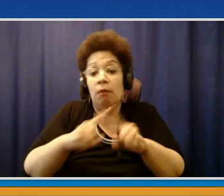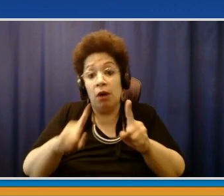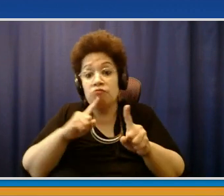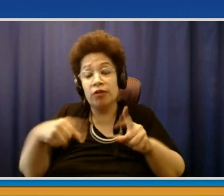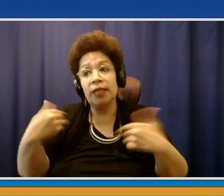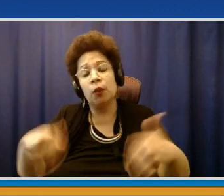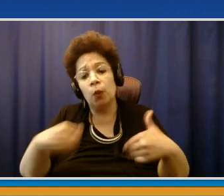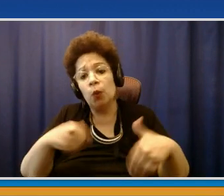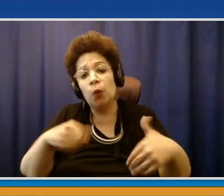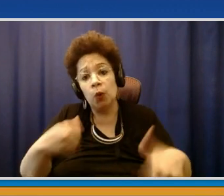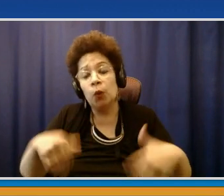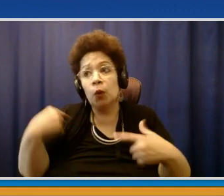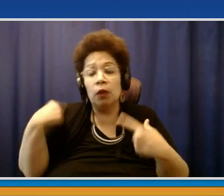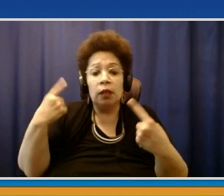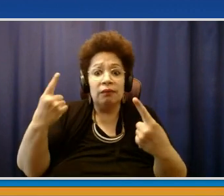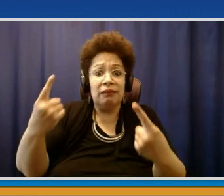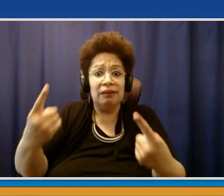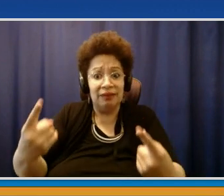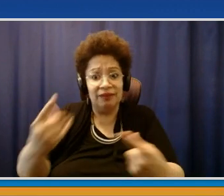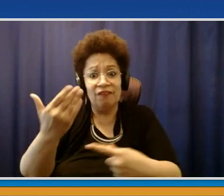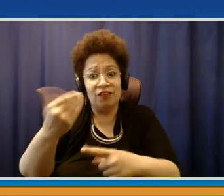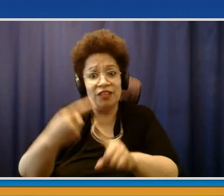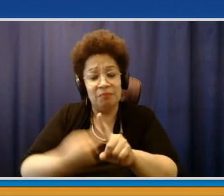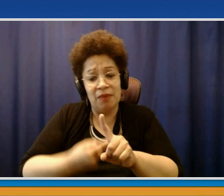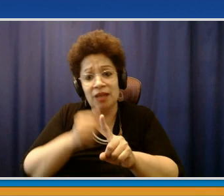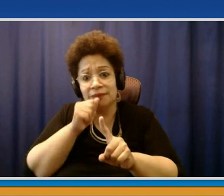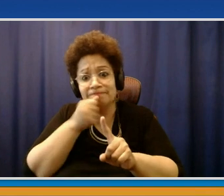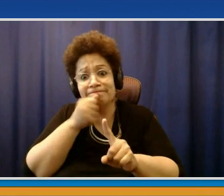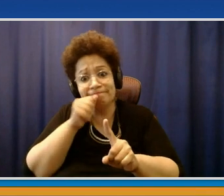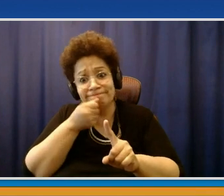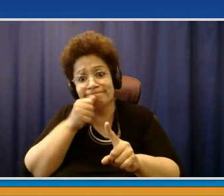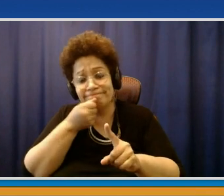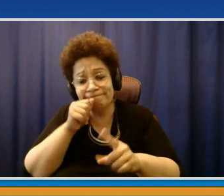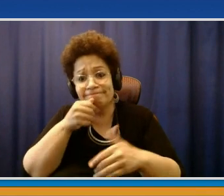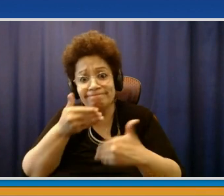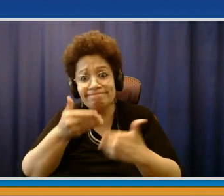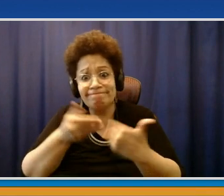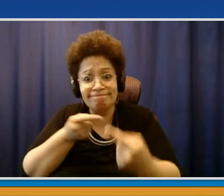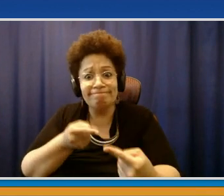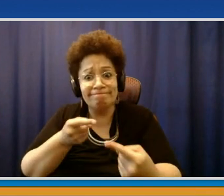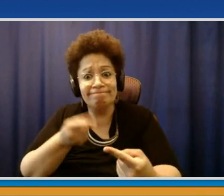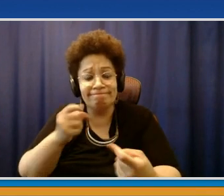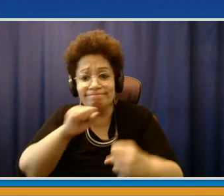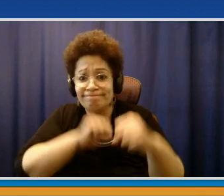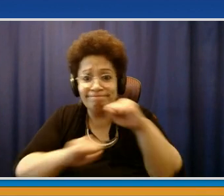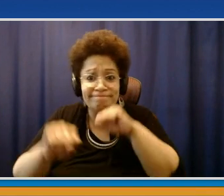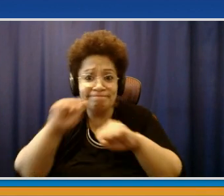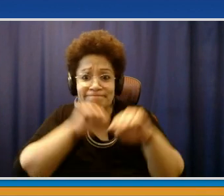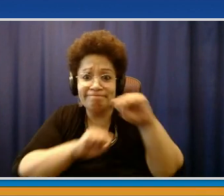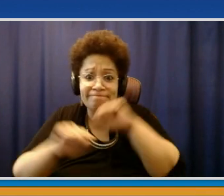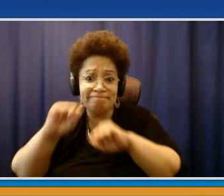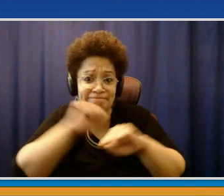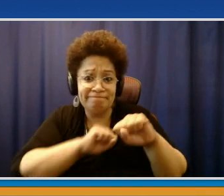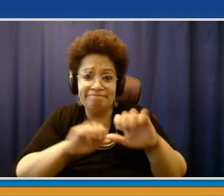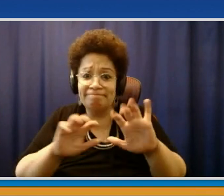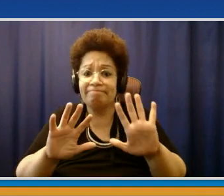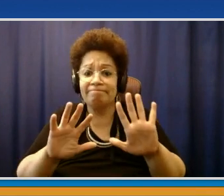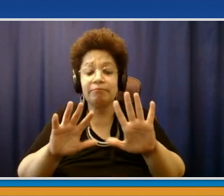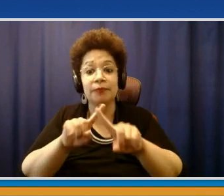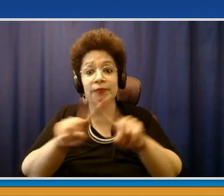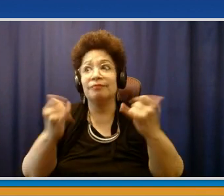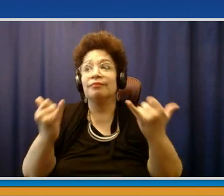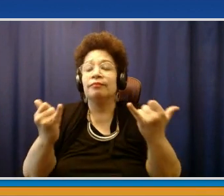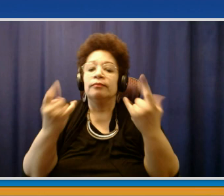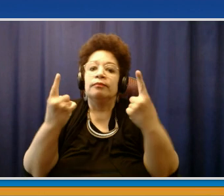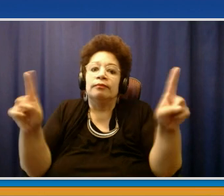after this all started. But the exciting part now are things starting to open up. The biggest problem now is, you know, when we can take the